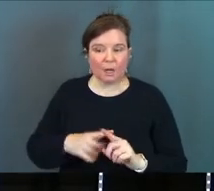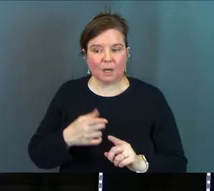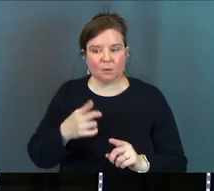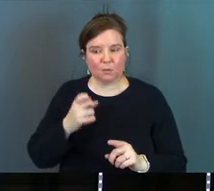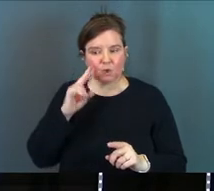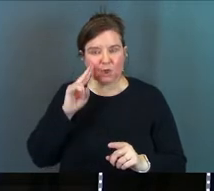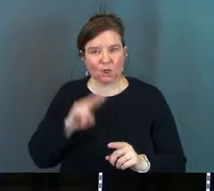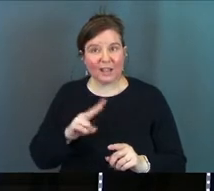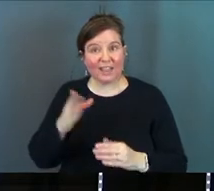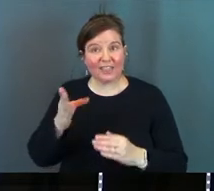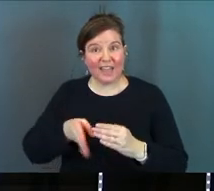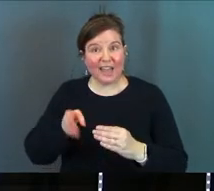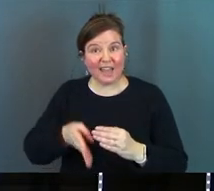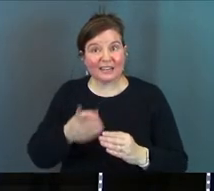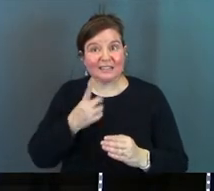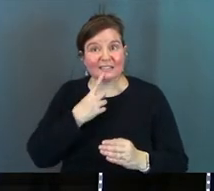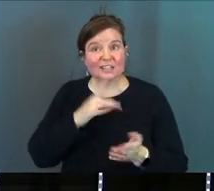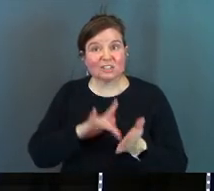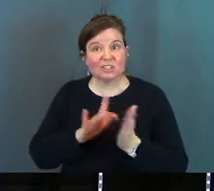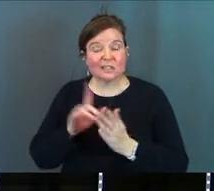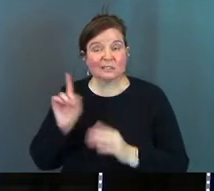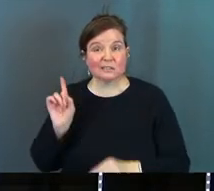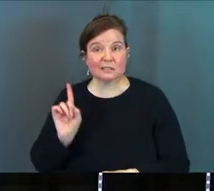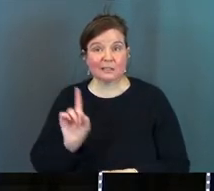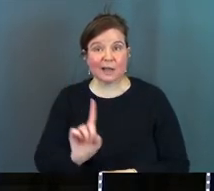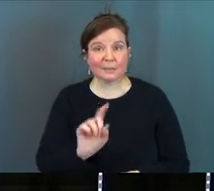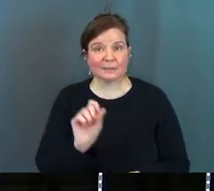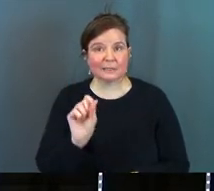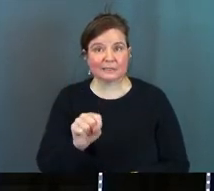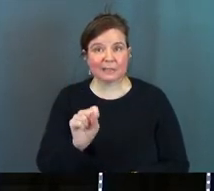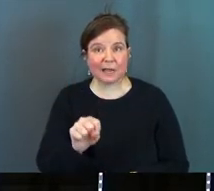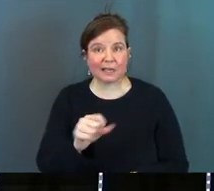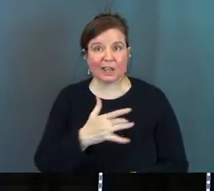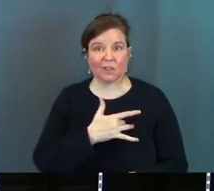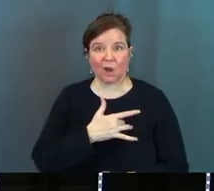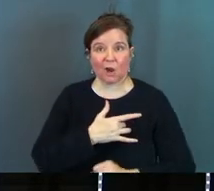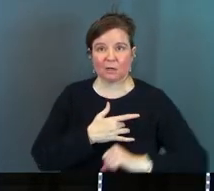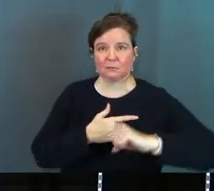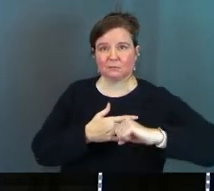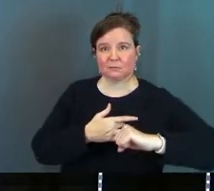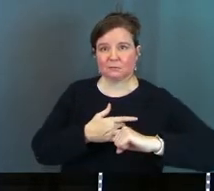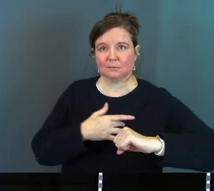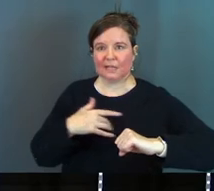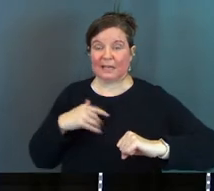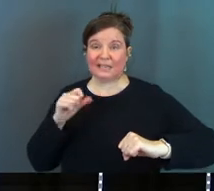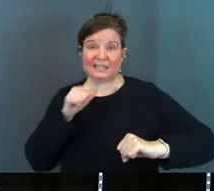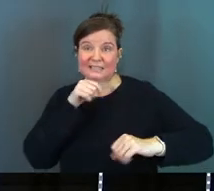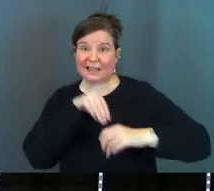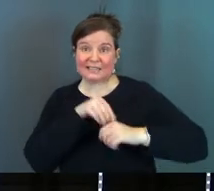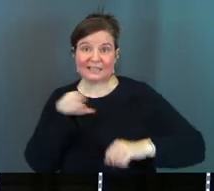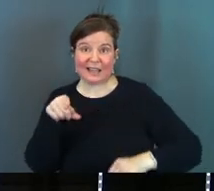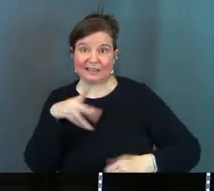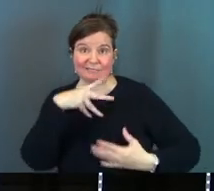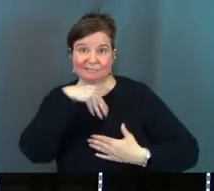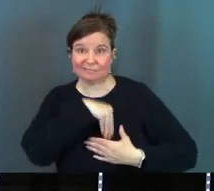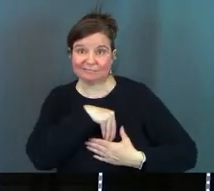get right down to it at the very end Jesus comes knocking and their hearts are in one place and he's not inside